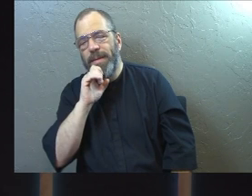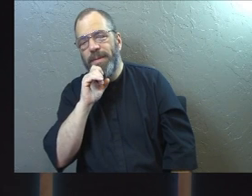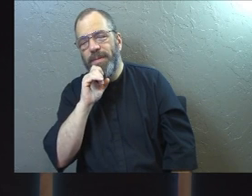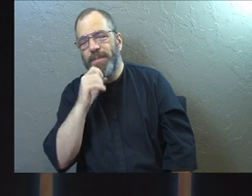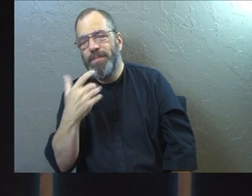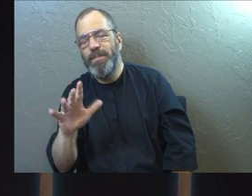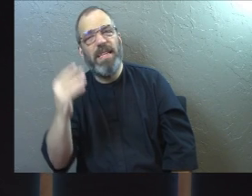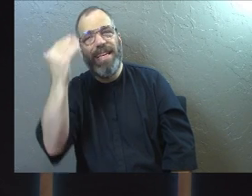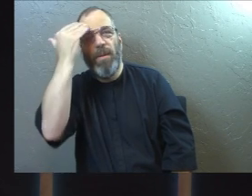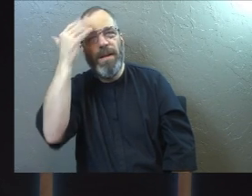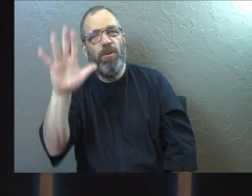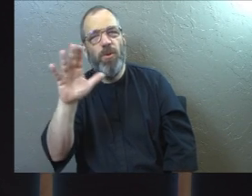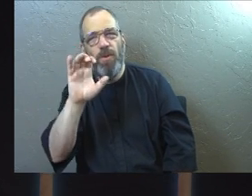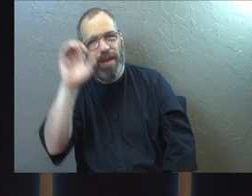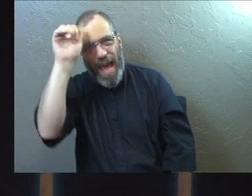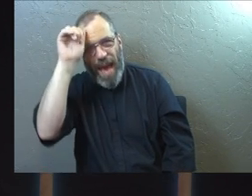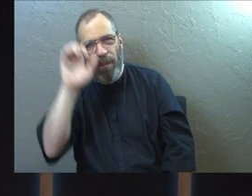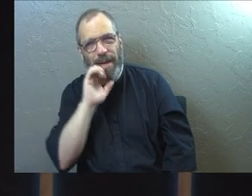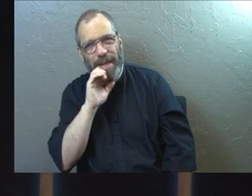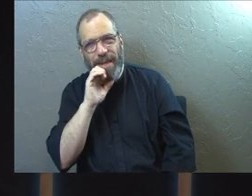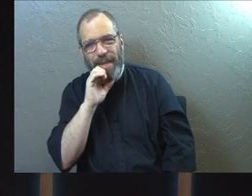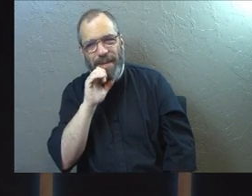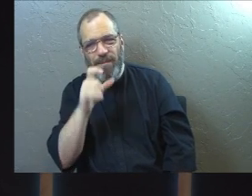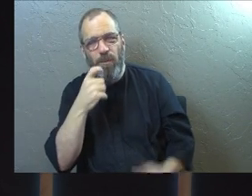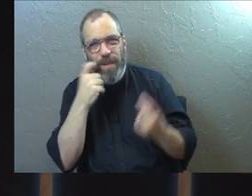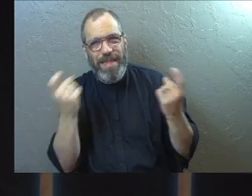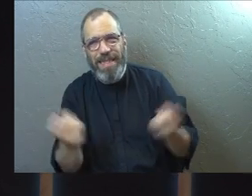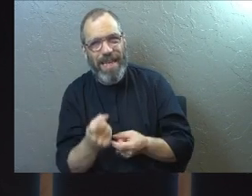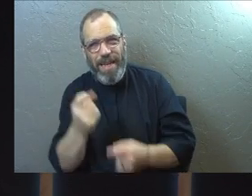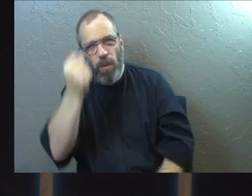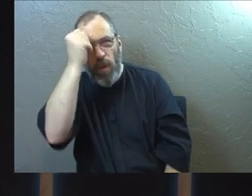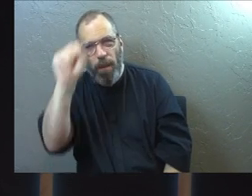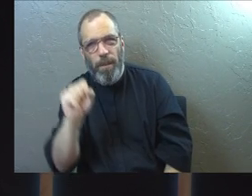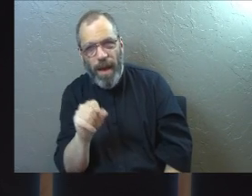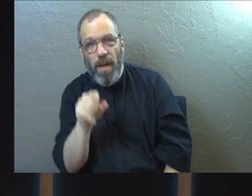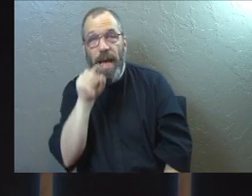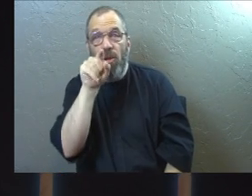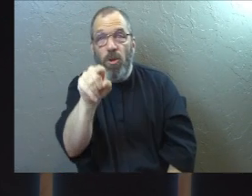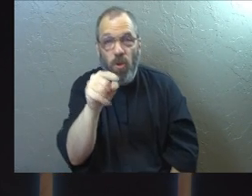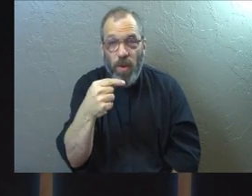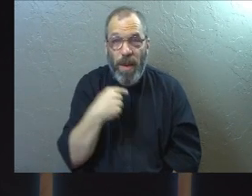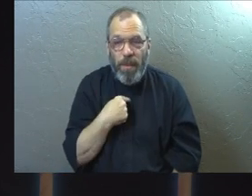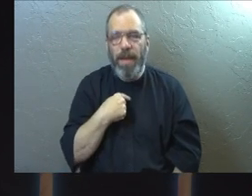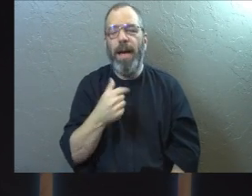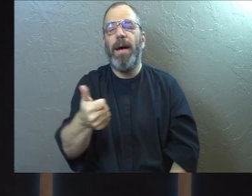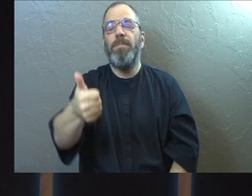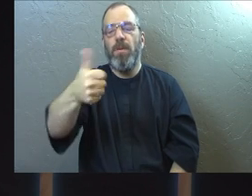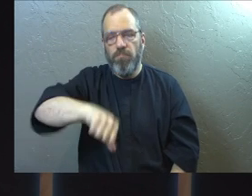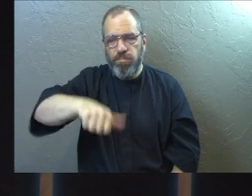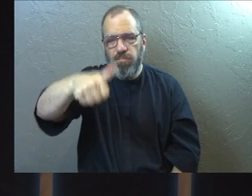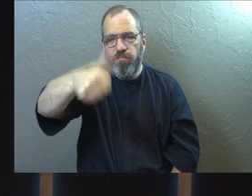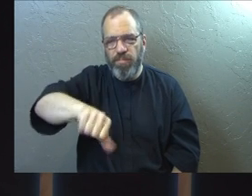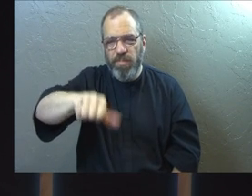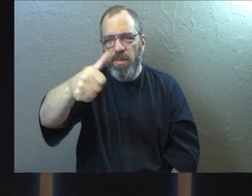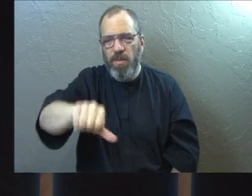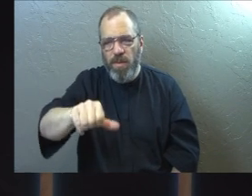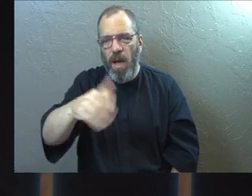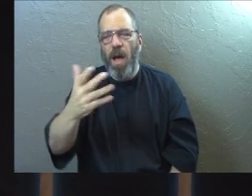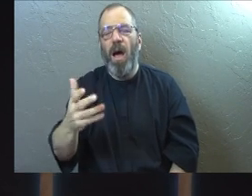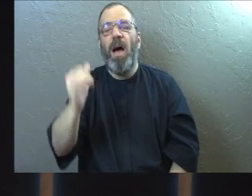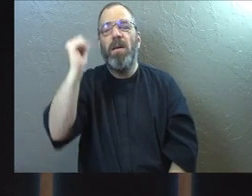He was not surprised. God looked ahead and he knew exactly the way that you were going to reject God when you rejected God.